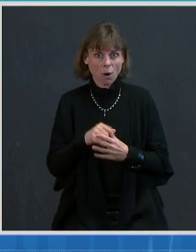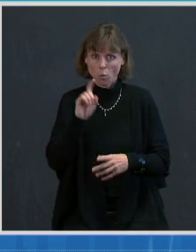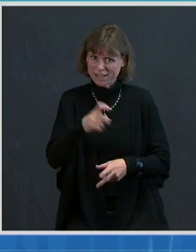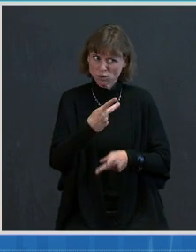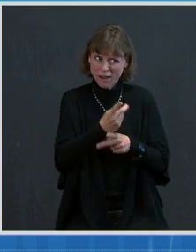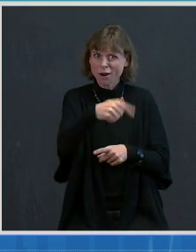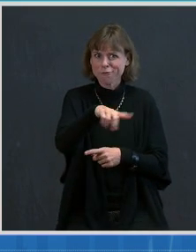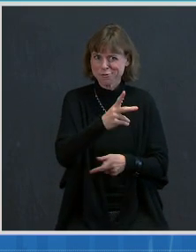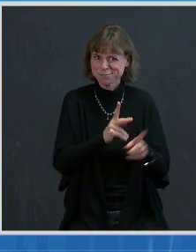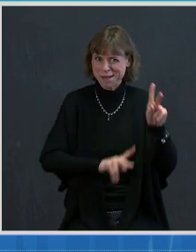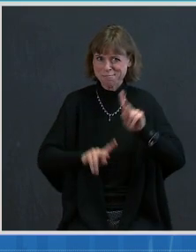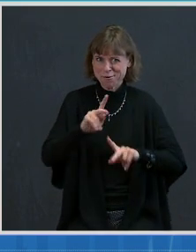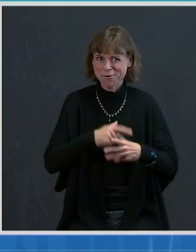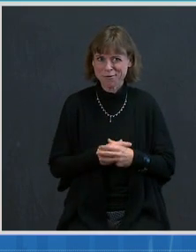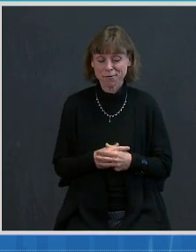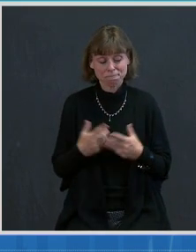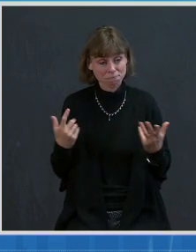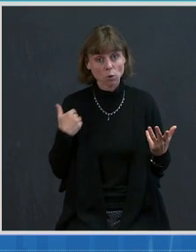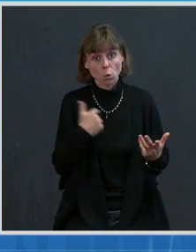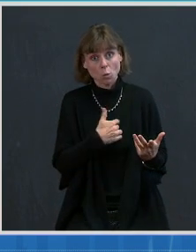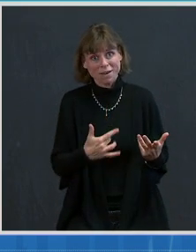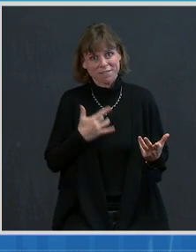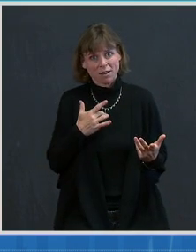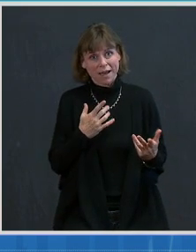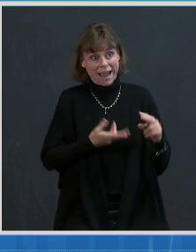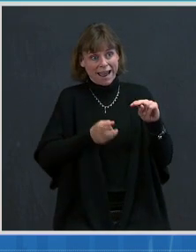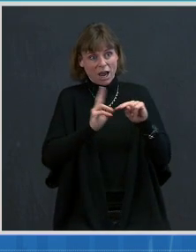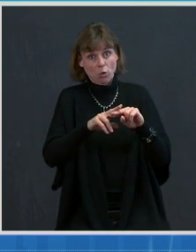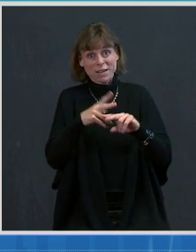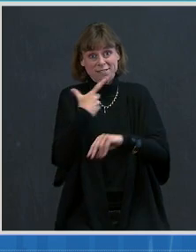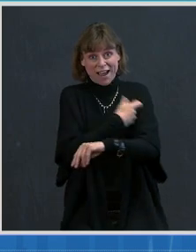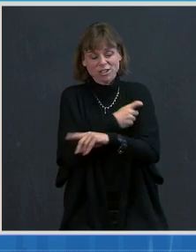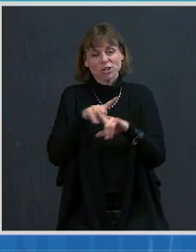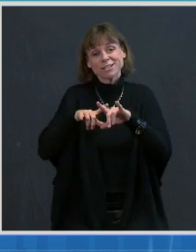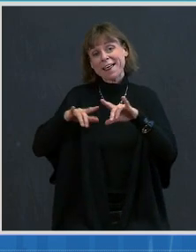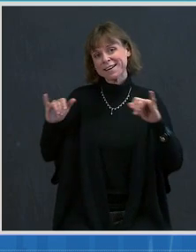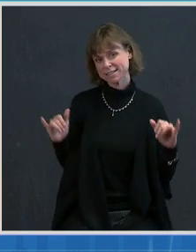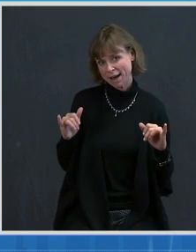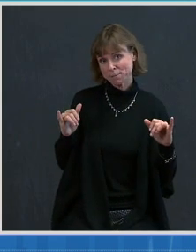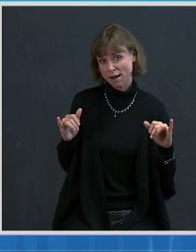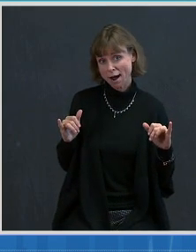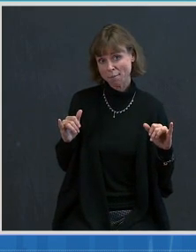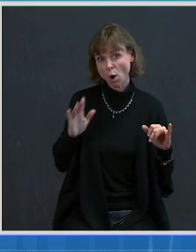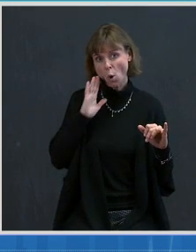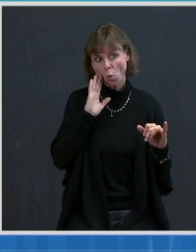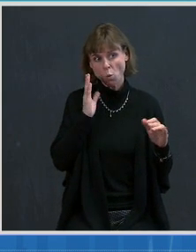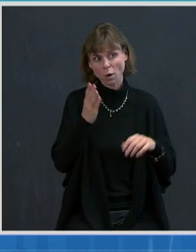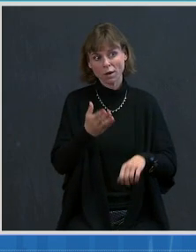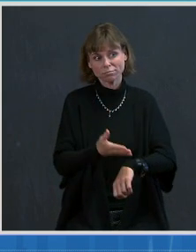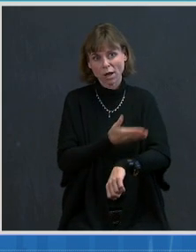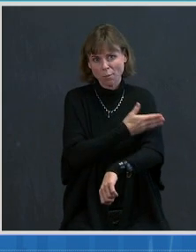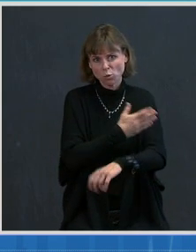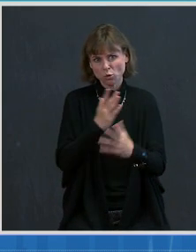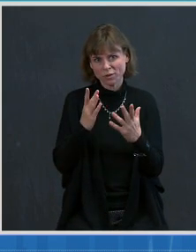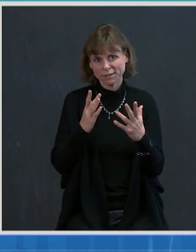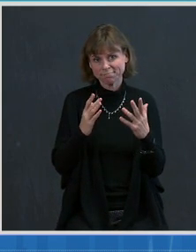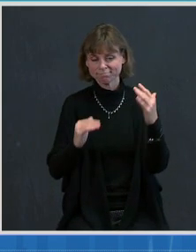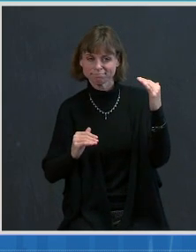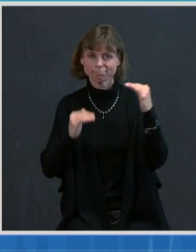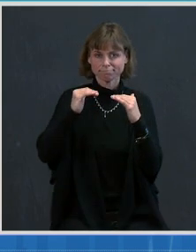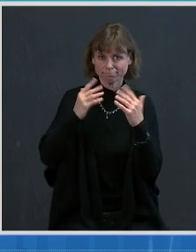of. And we think that's going to do a job of both increasing vaccinations as well as improving equity. And that's the